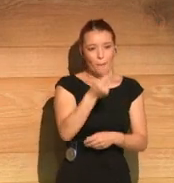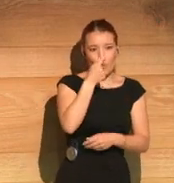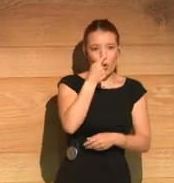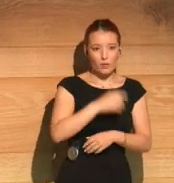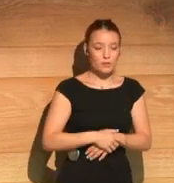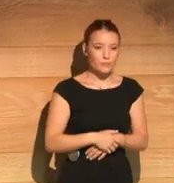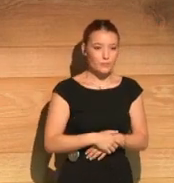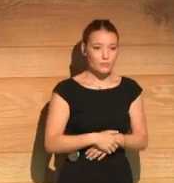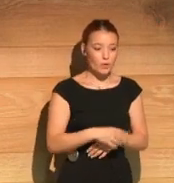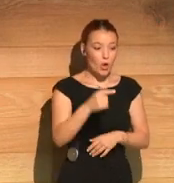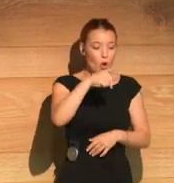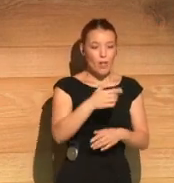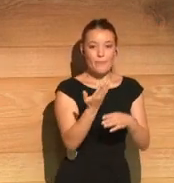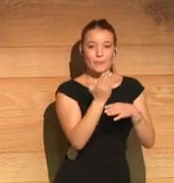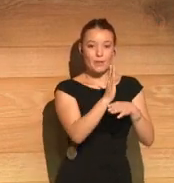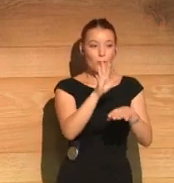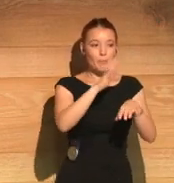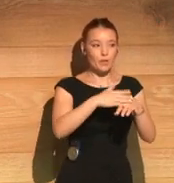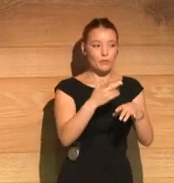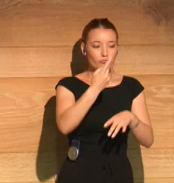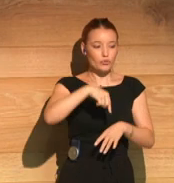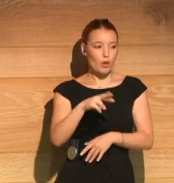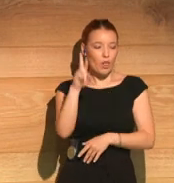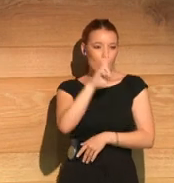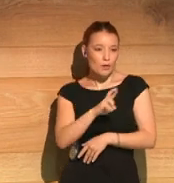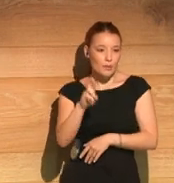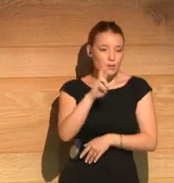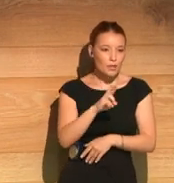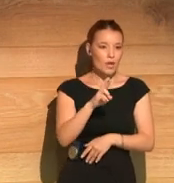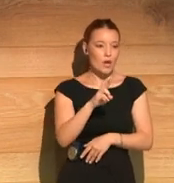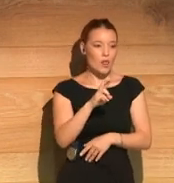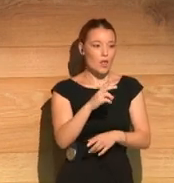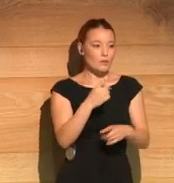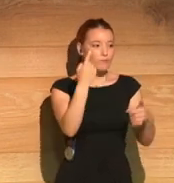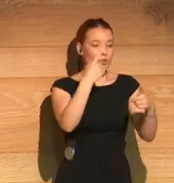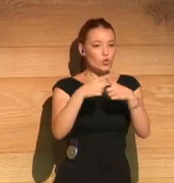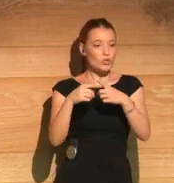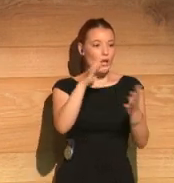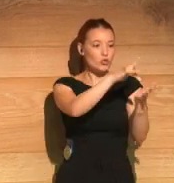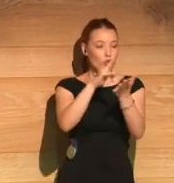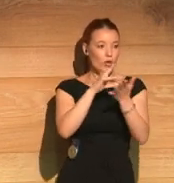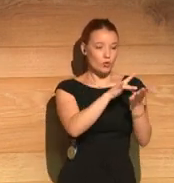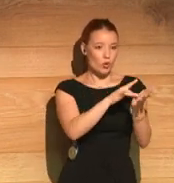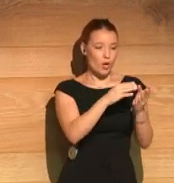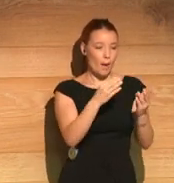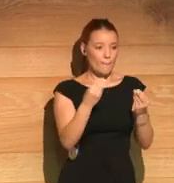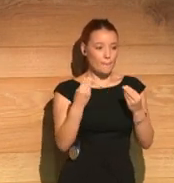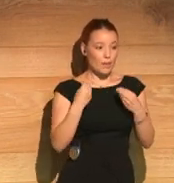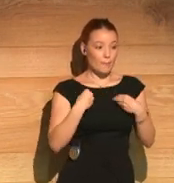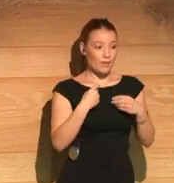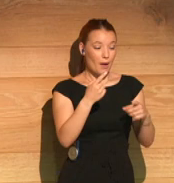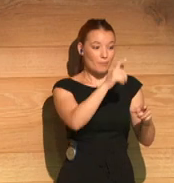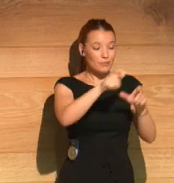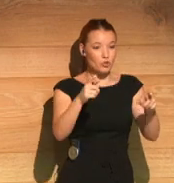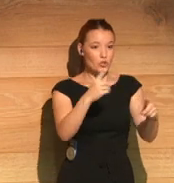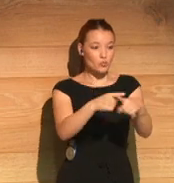better suited to look back on and review all of this period,